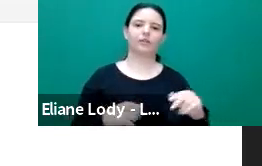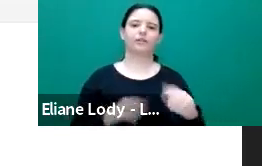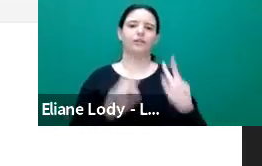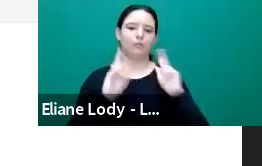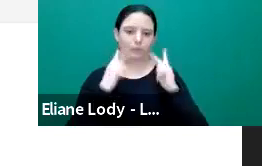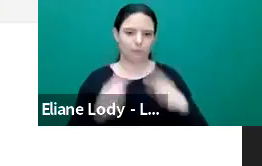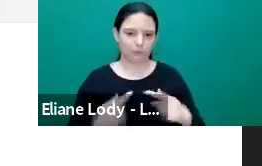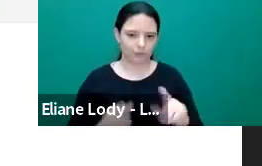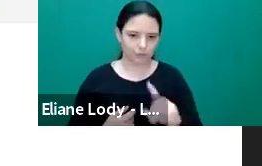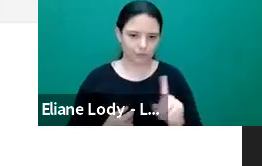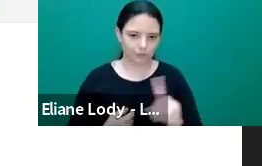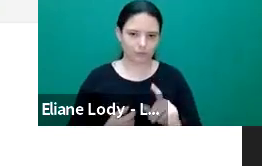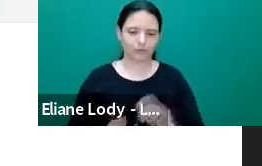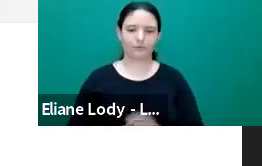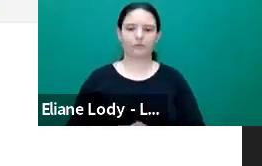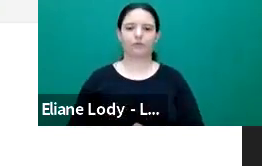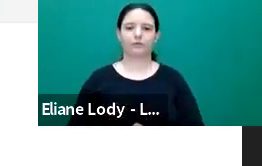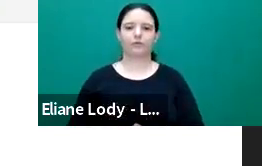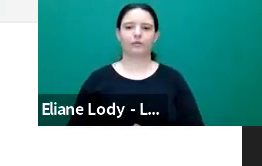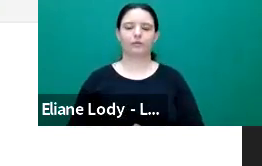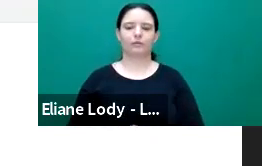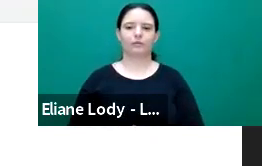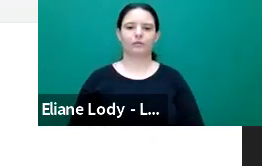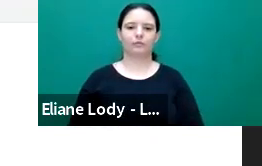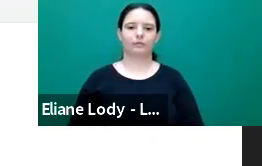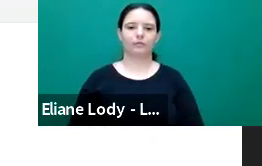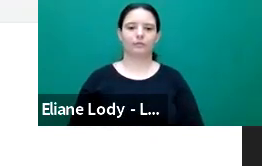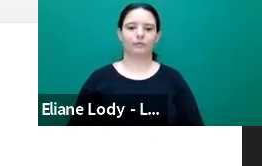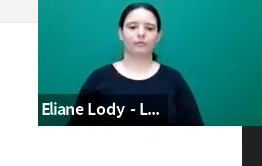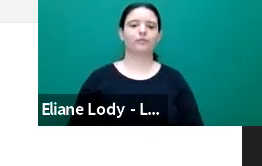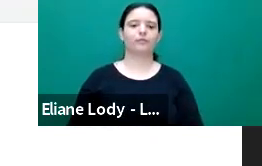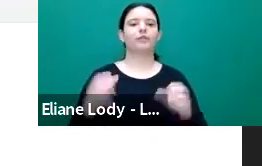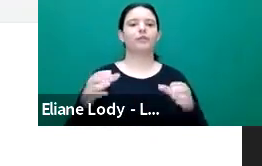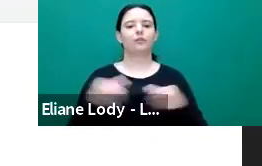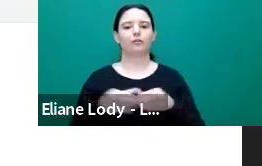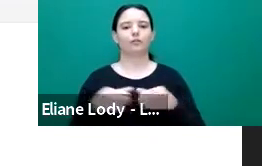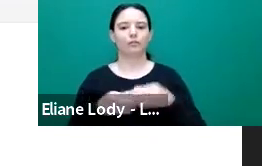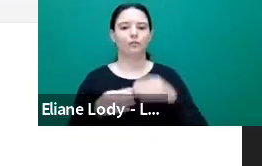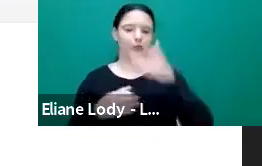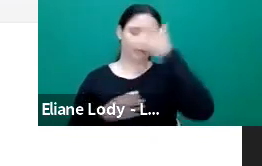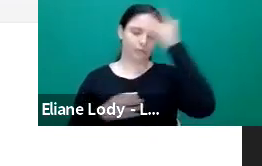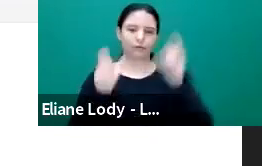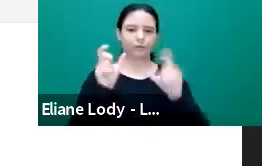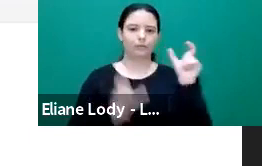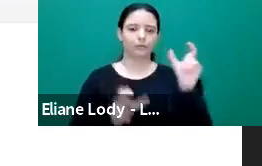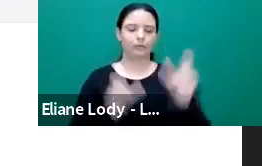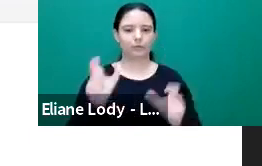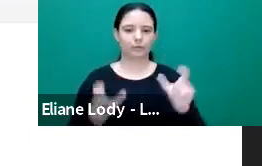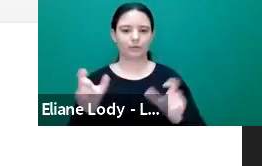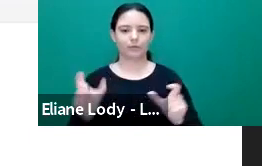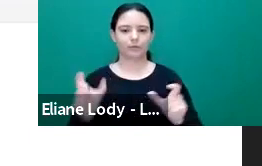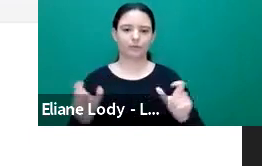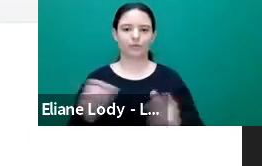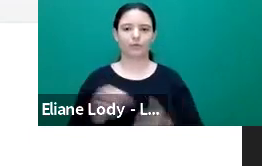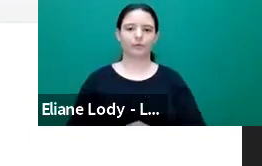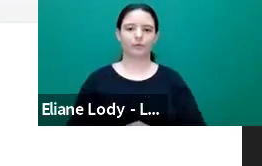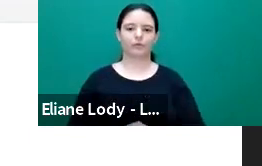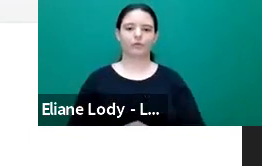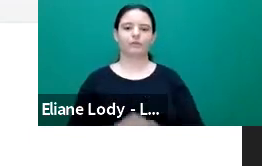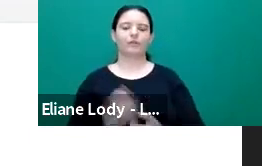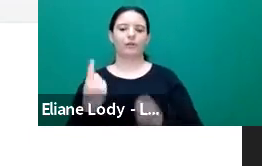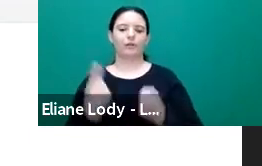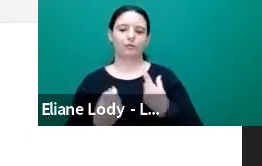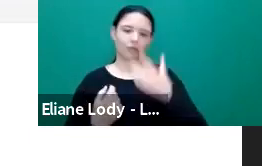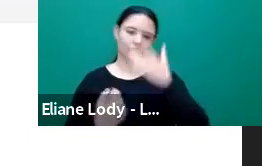Paul? With a group of people and Julie and I and I believe Bruce and of course Larissa are here today. We're working on this piece